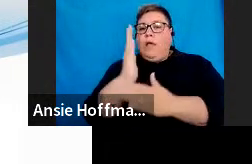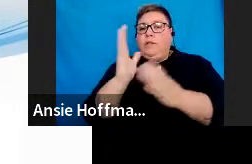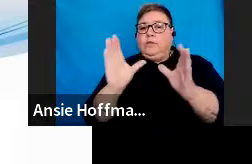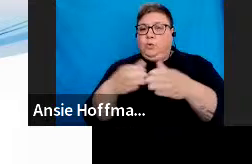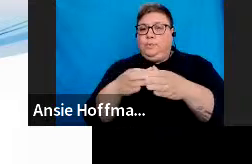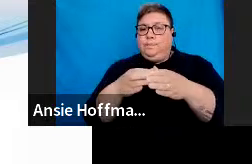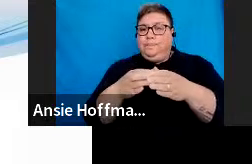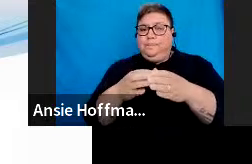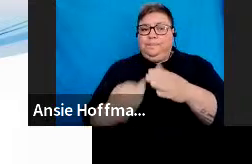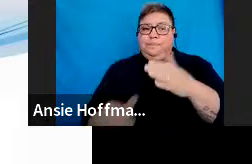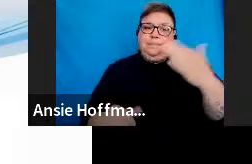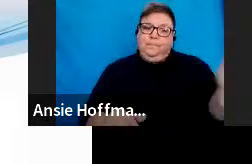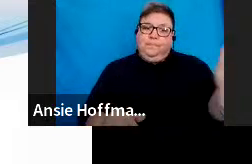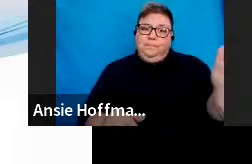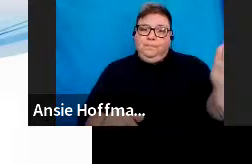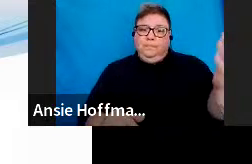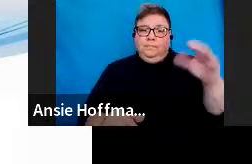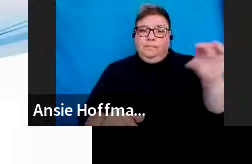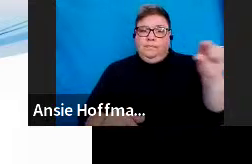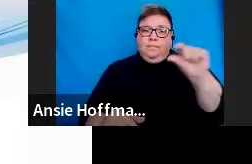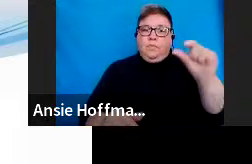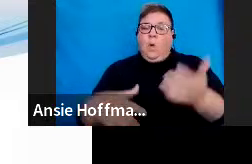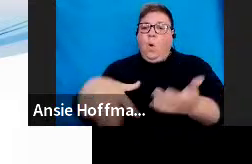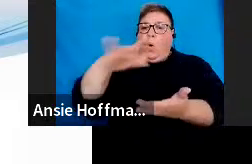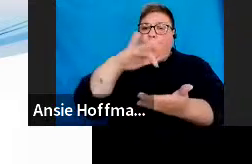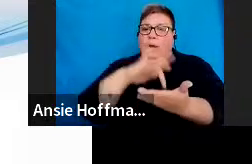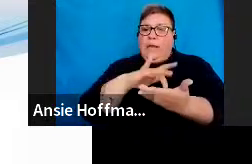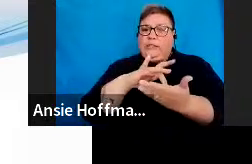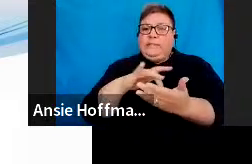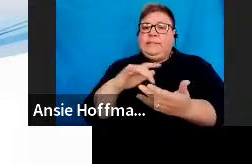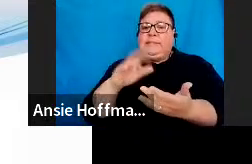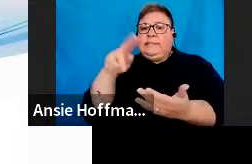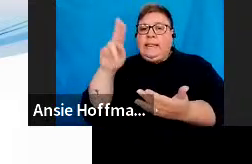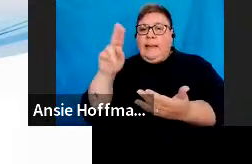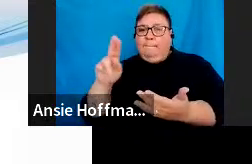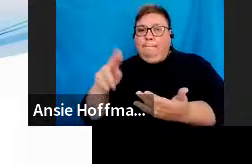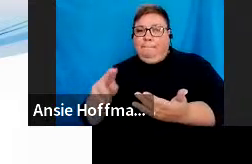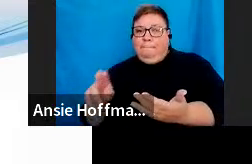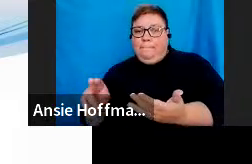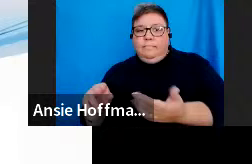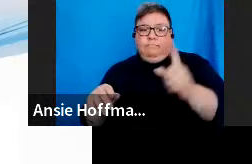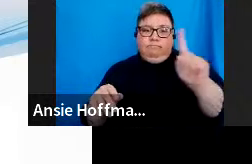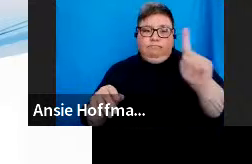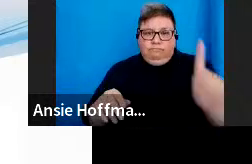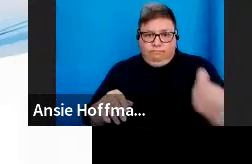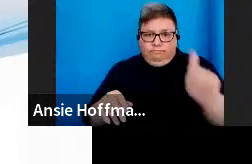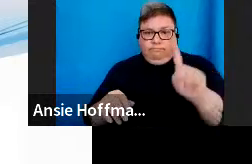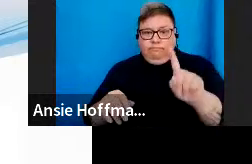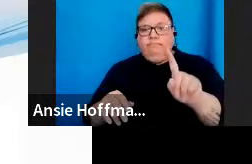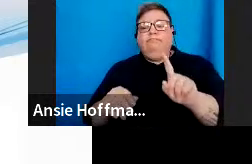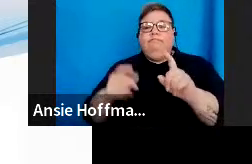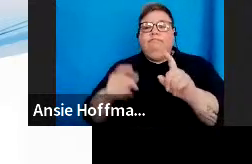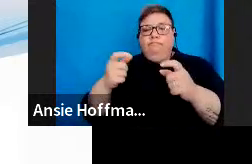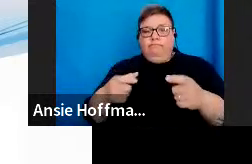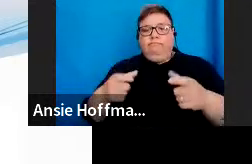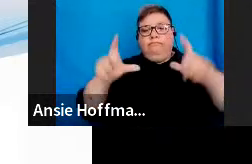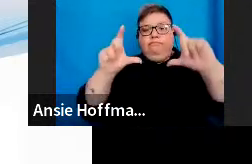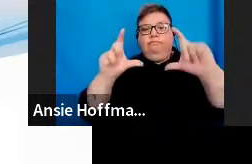You'll see the organization setup option there and you select organization setup and the